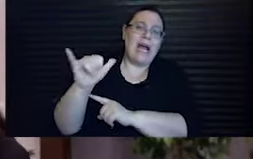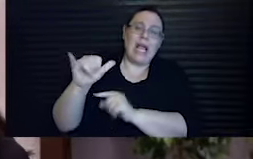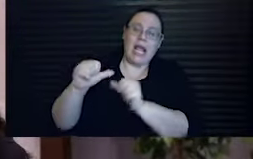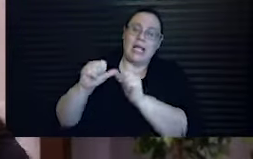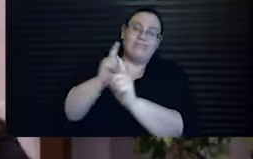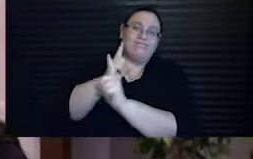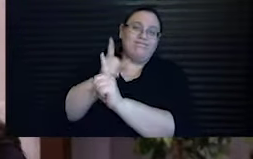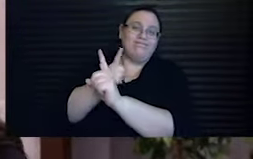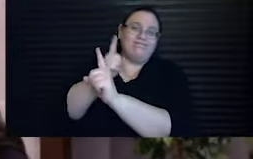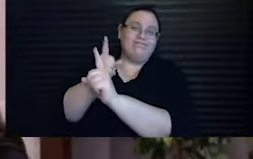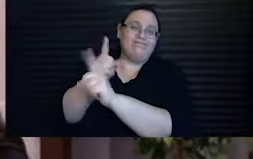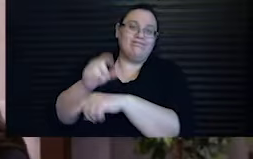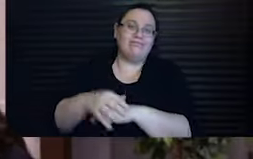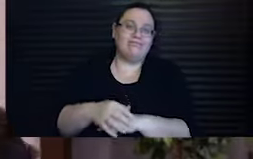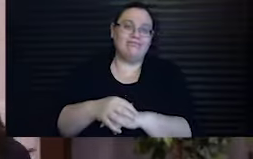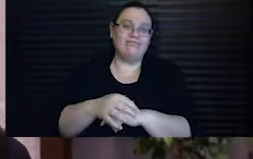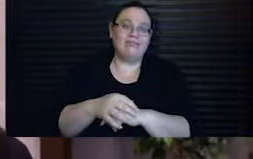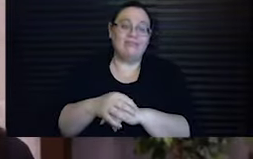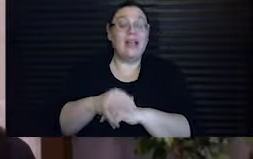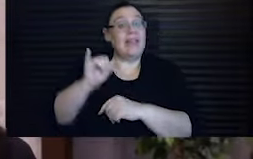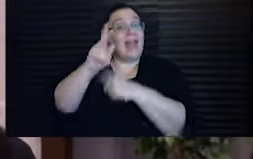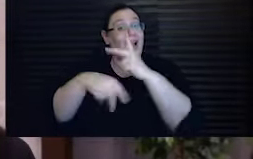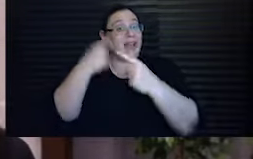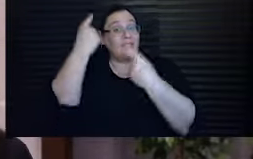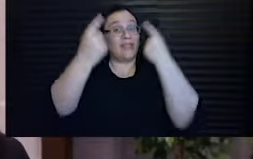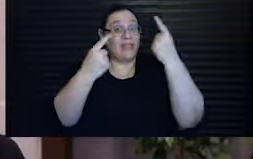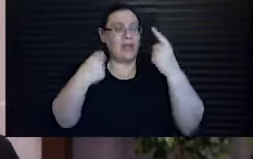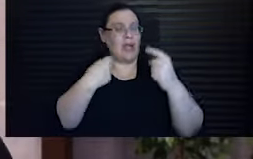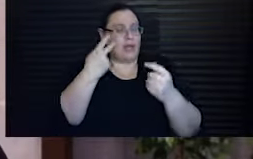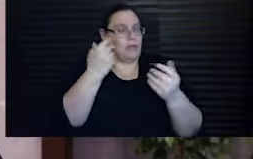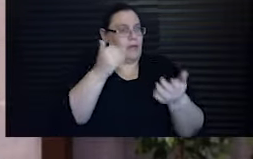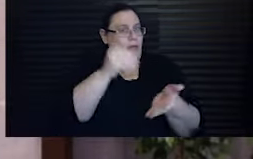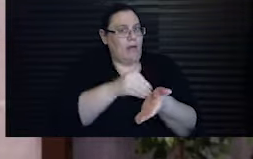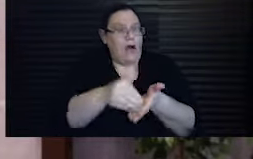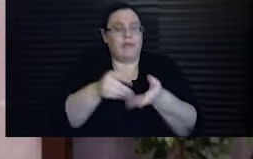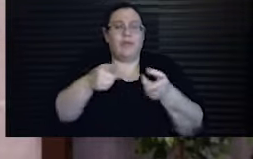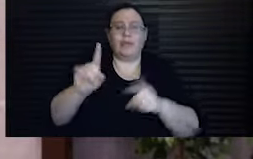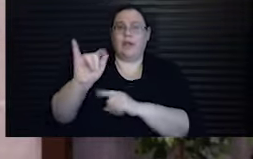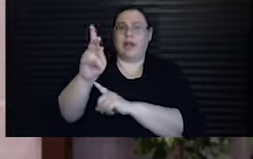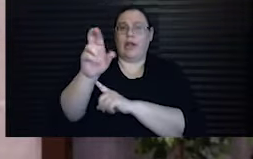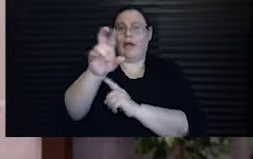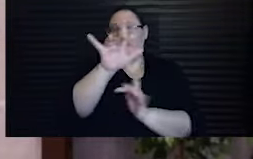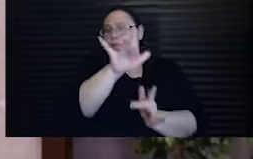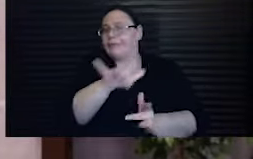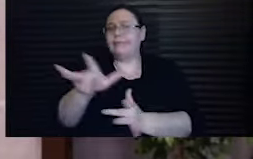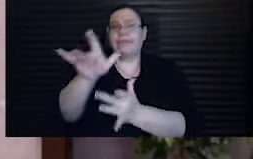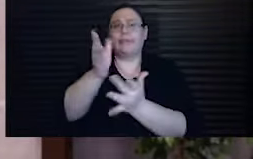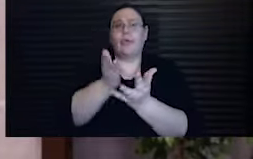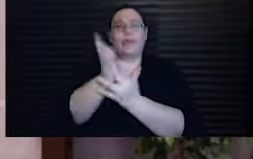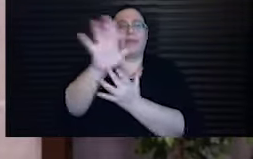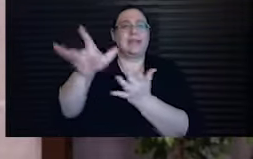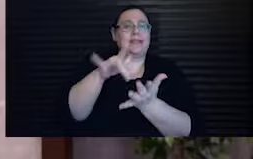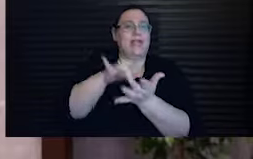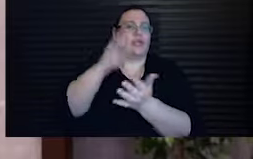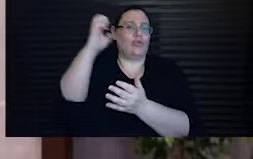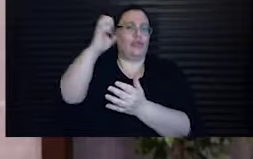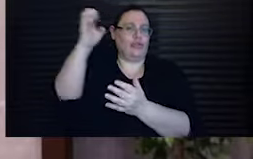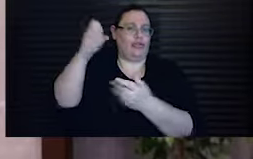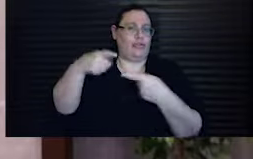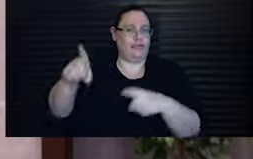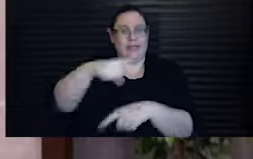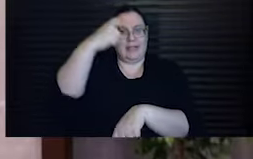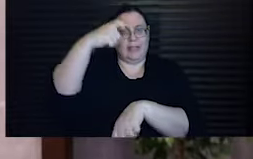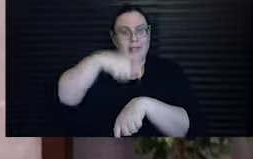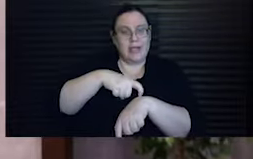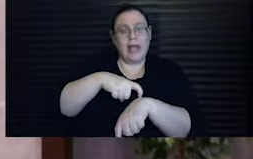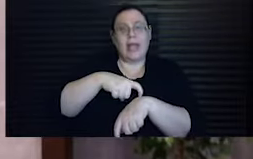I caught glimpses of this kind of thinking throughout Ikar's journey through Central Europe this summer. As our group